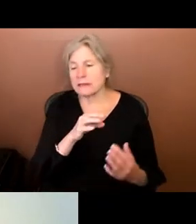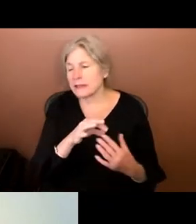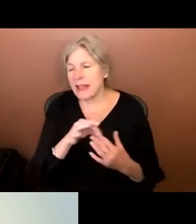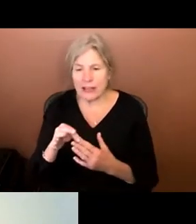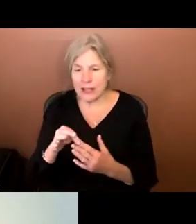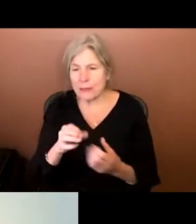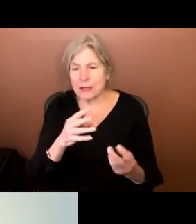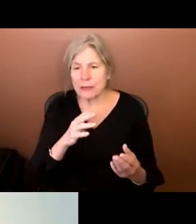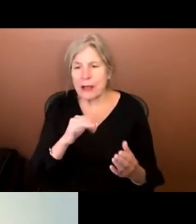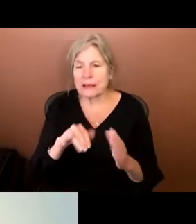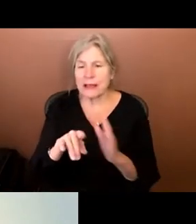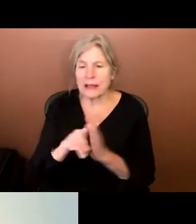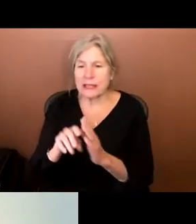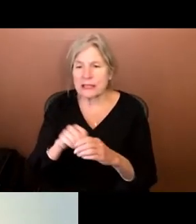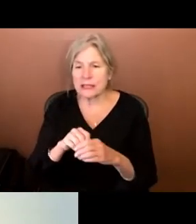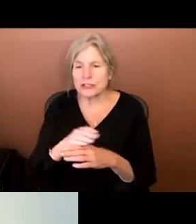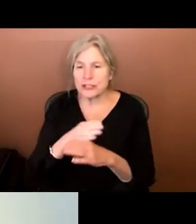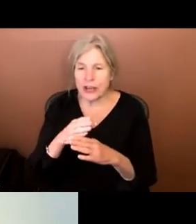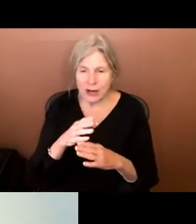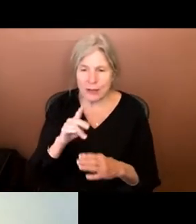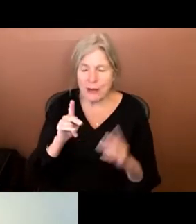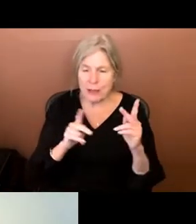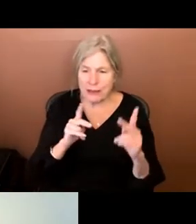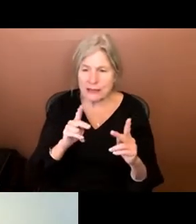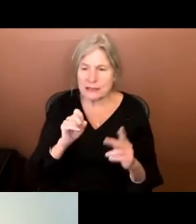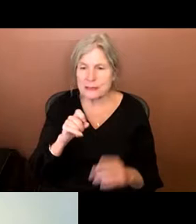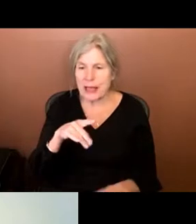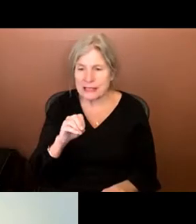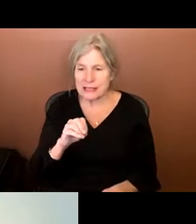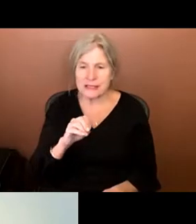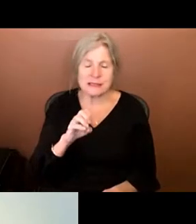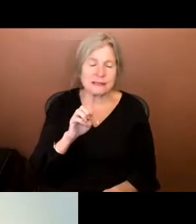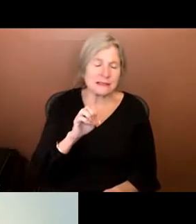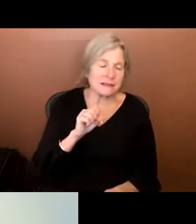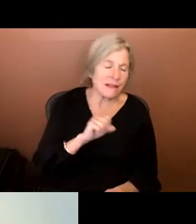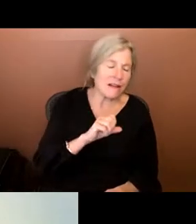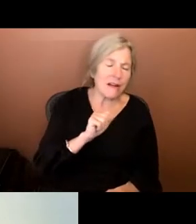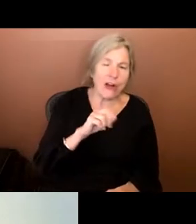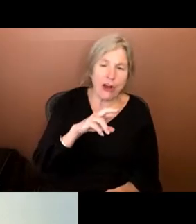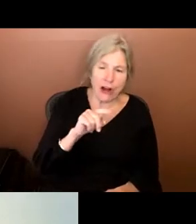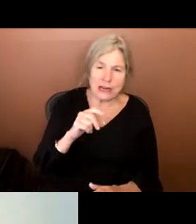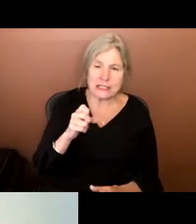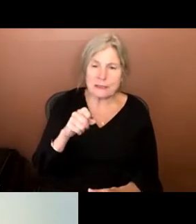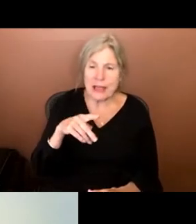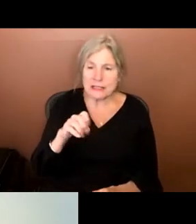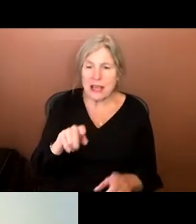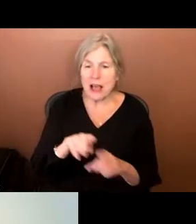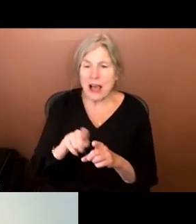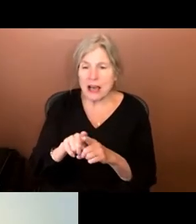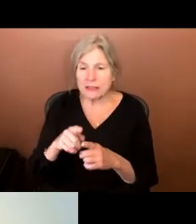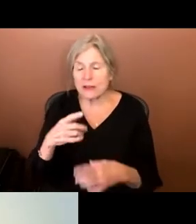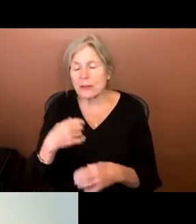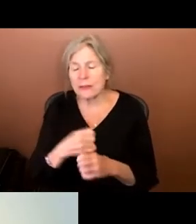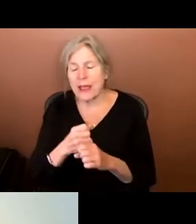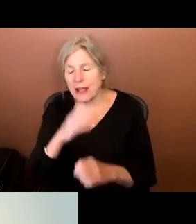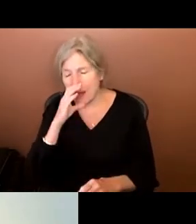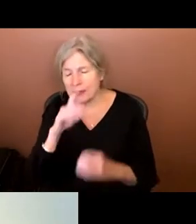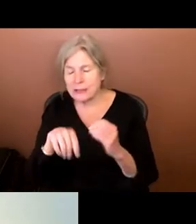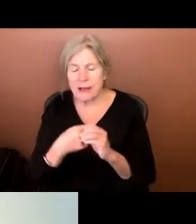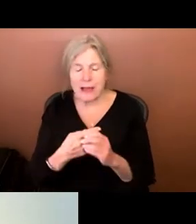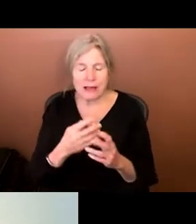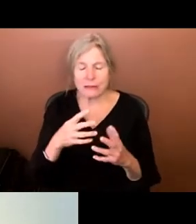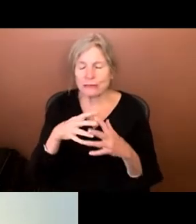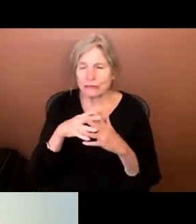identities in shared public spaces, art spaces, things like that. I also make comics about pro wrestling and whatever I want.